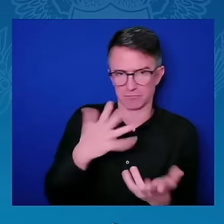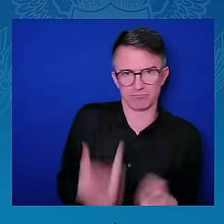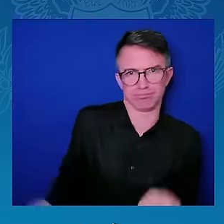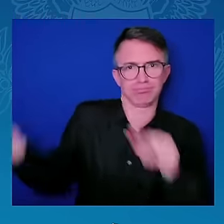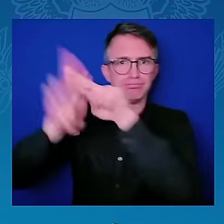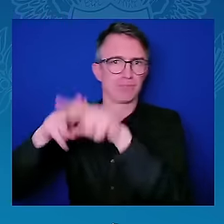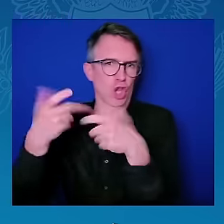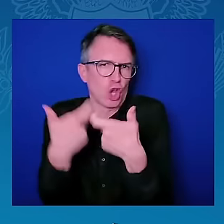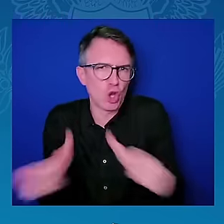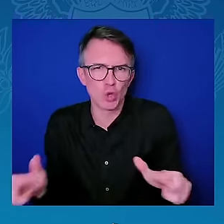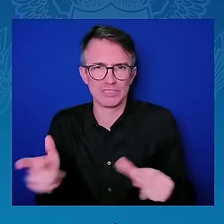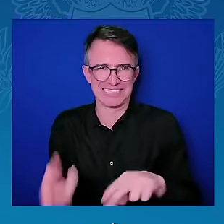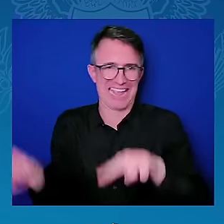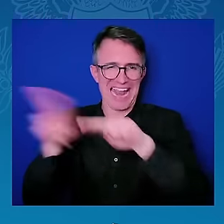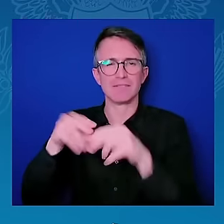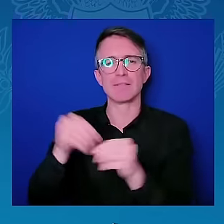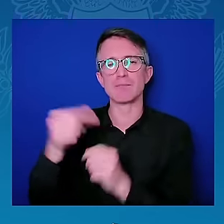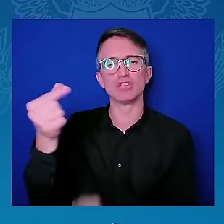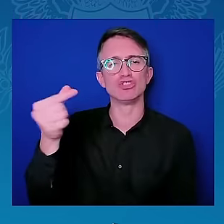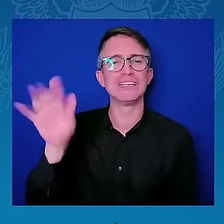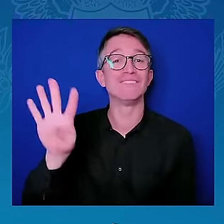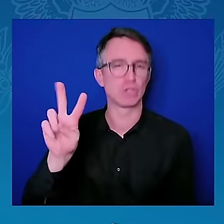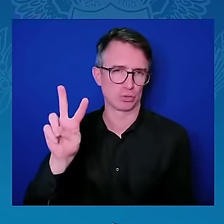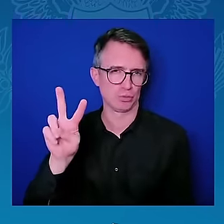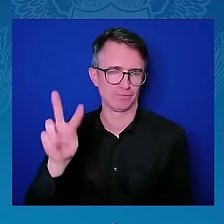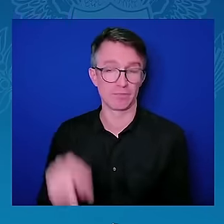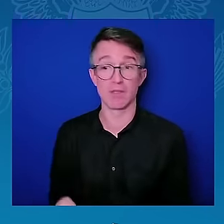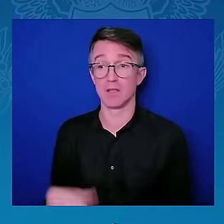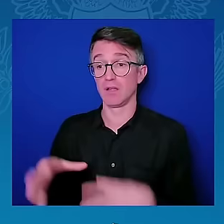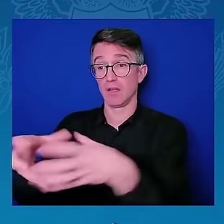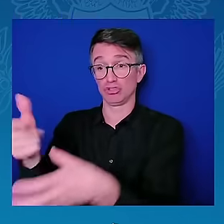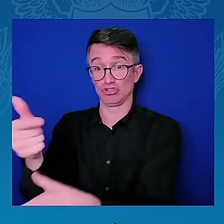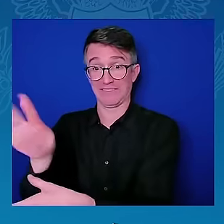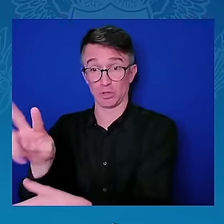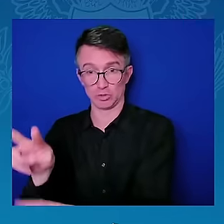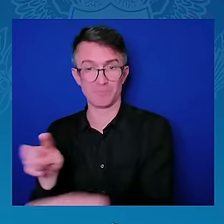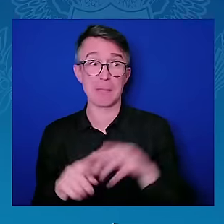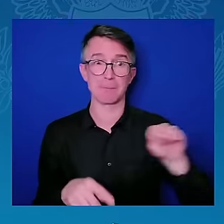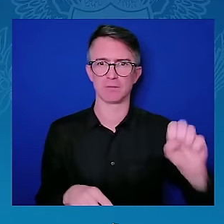tell you some of their best human capital come from Kenya.